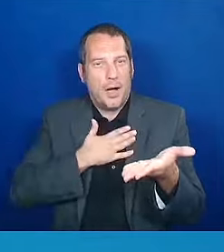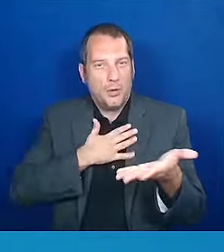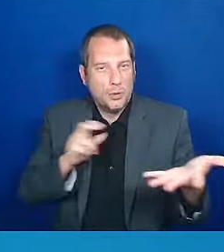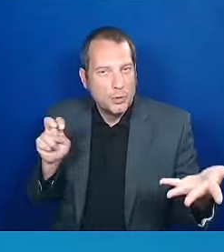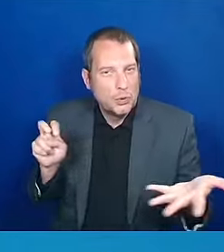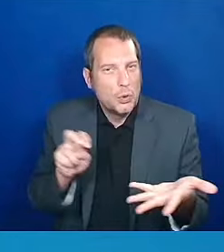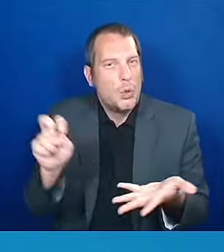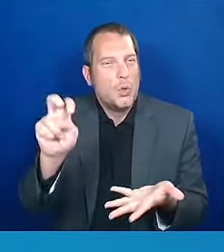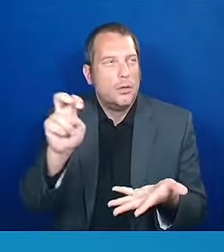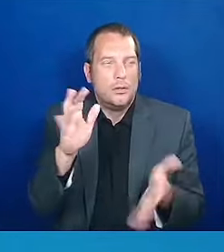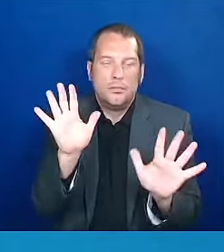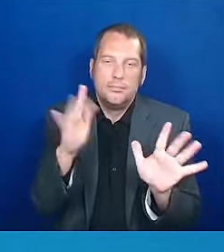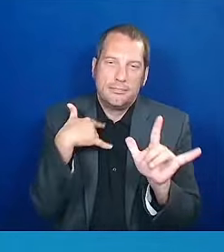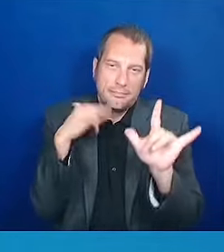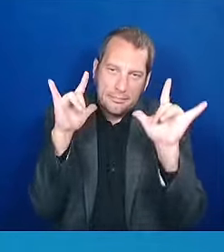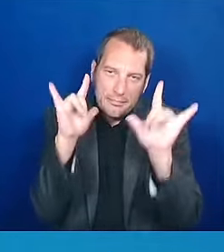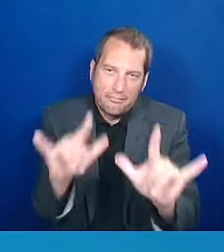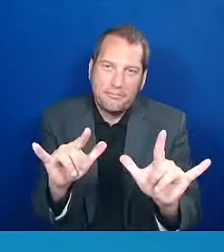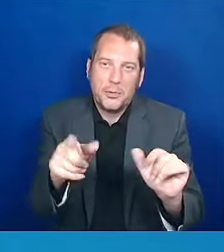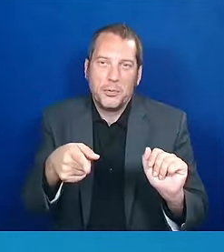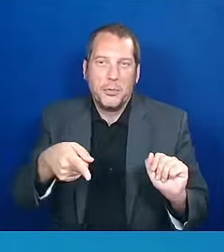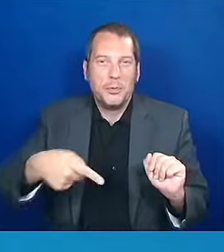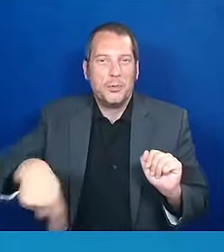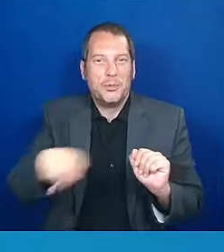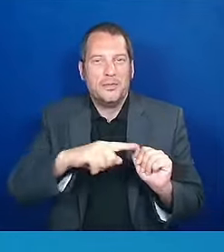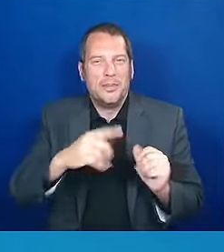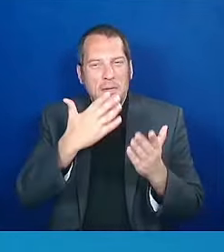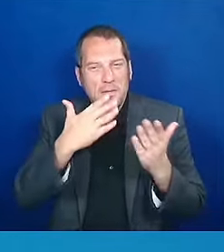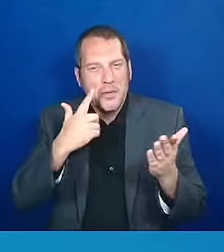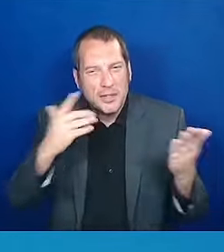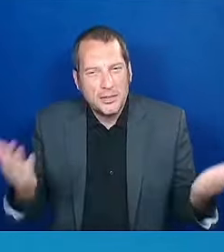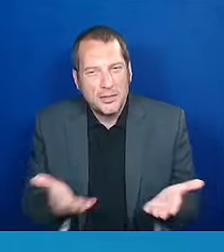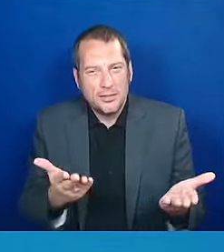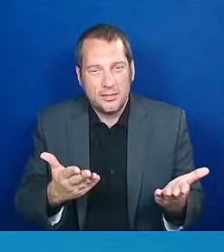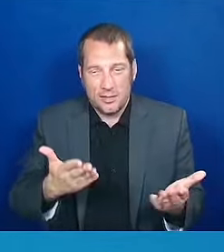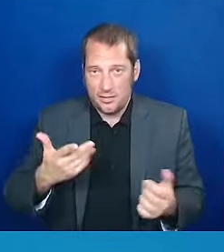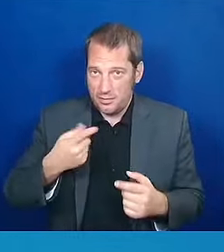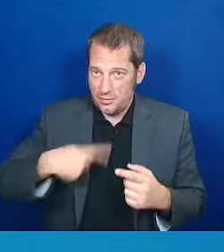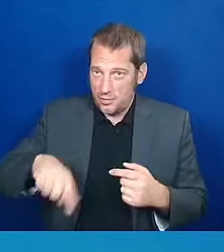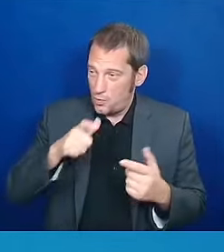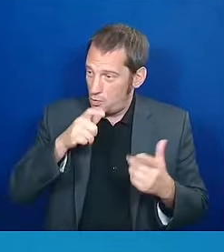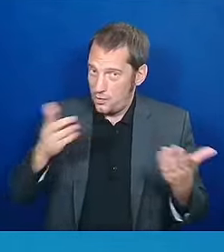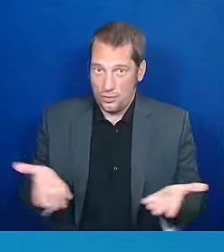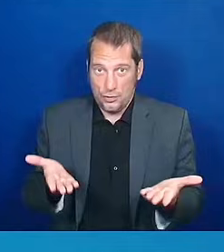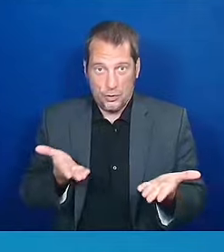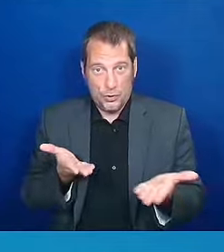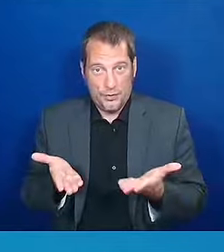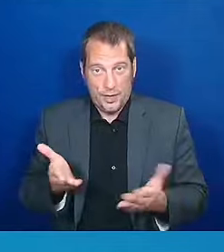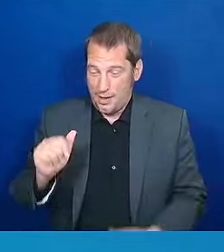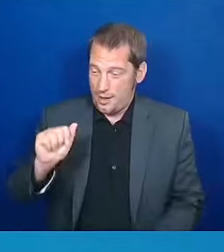serve Alpha Kappa Alpha Sorority Incorporated, it is an honor